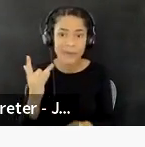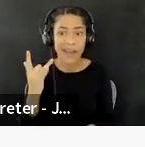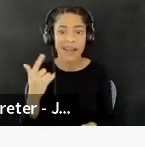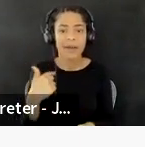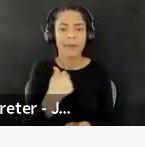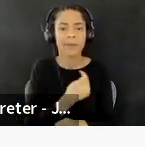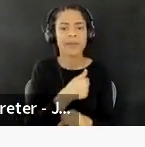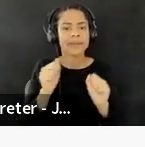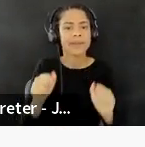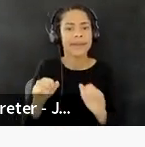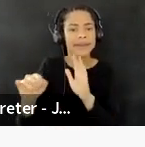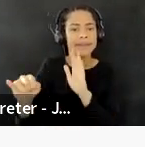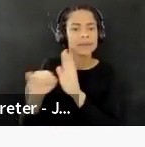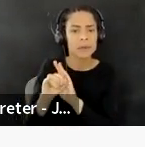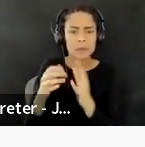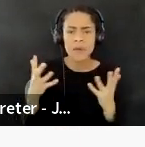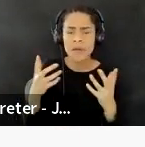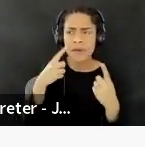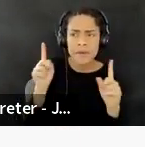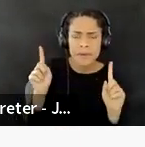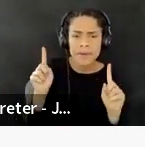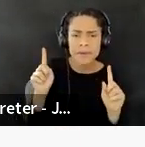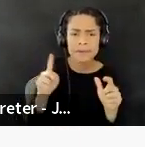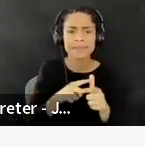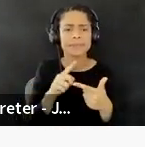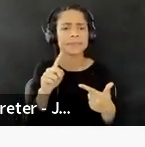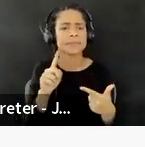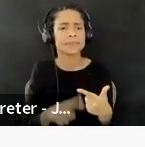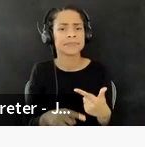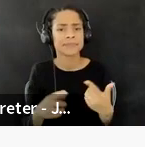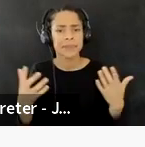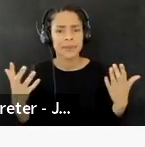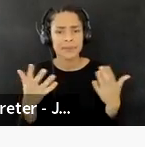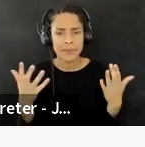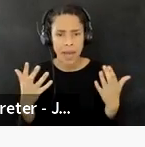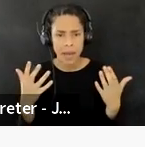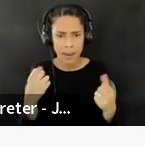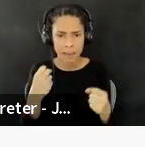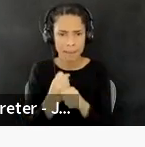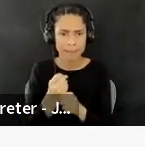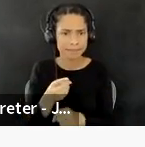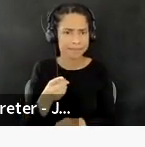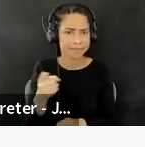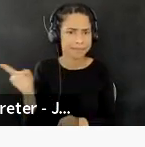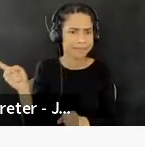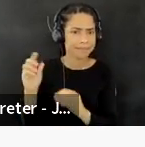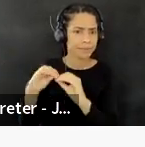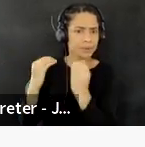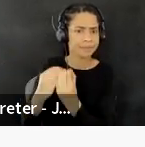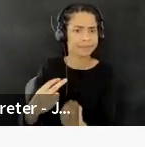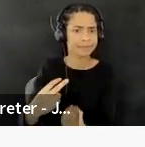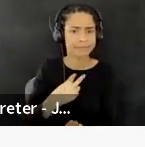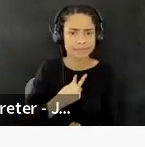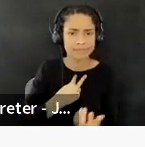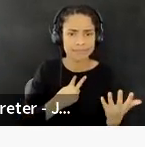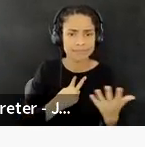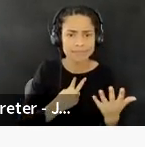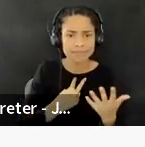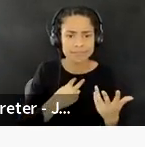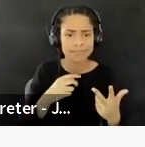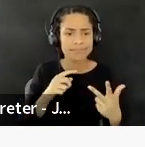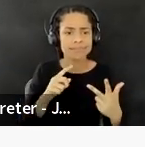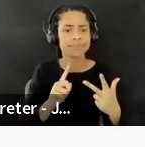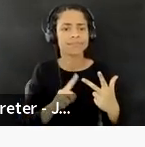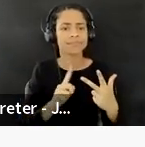what is successful, um, what holds organizations back from these commitments, and what, what resources